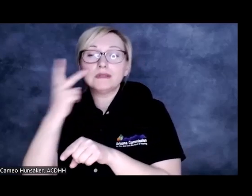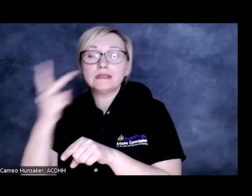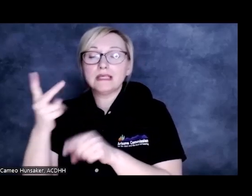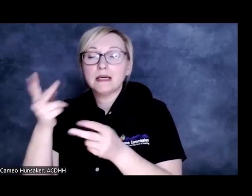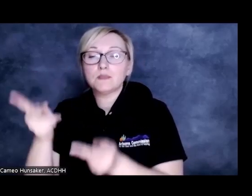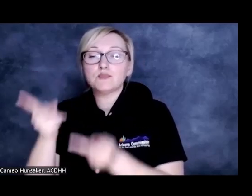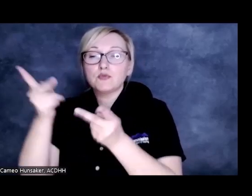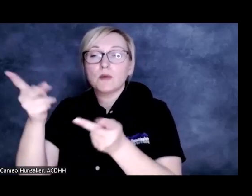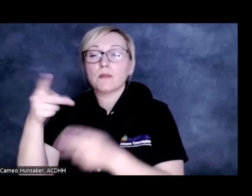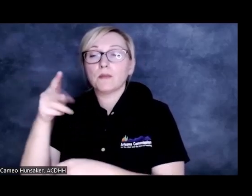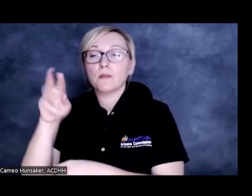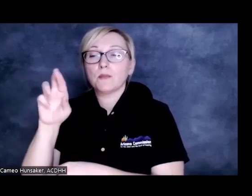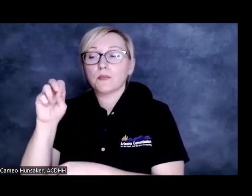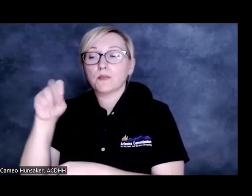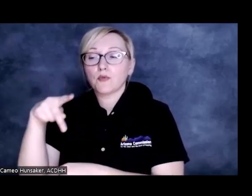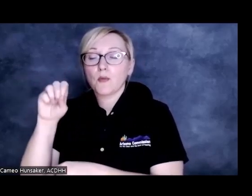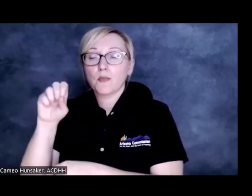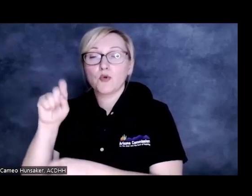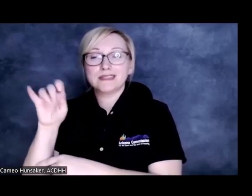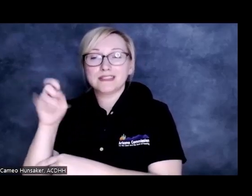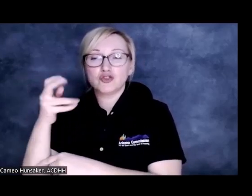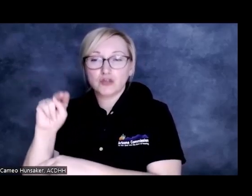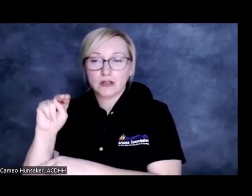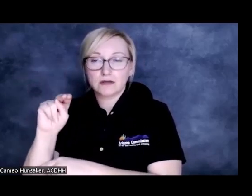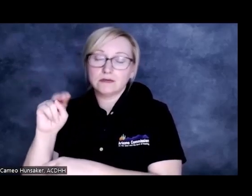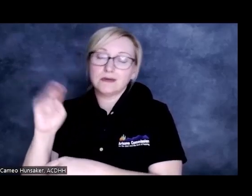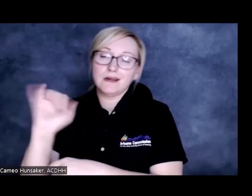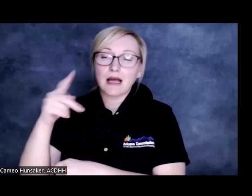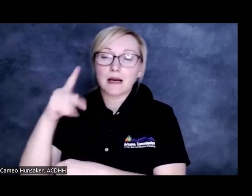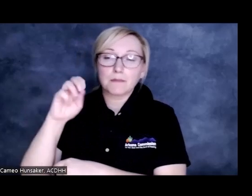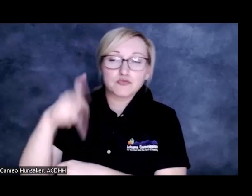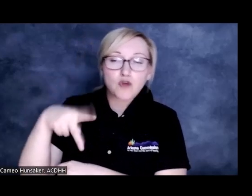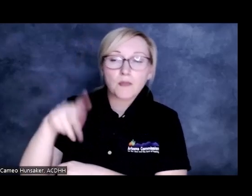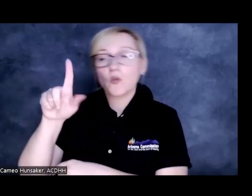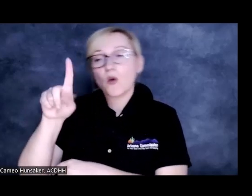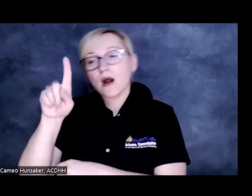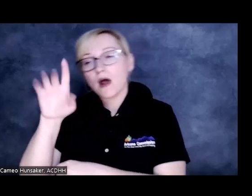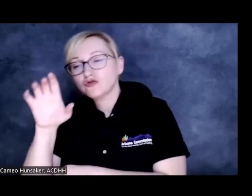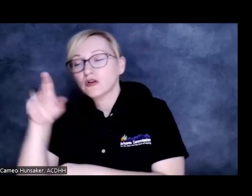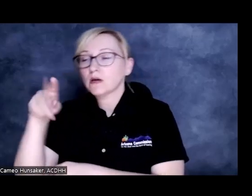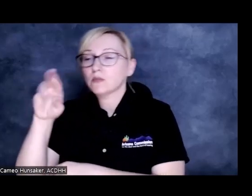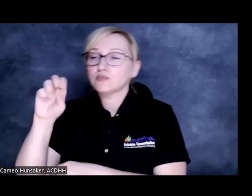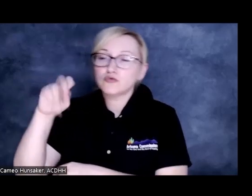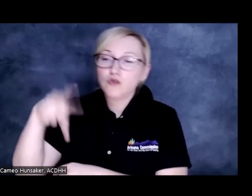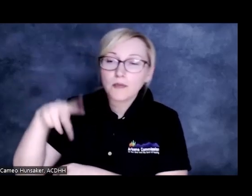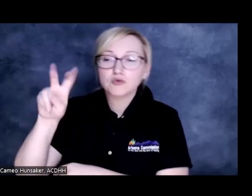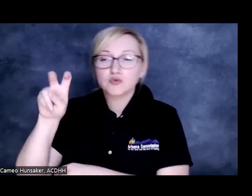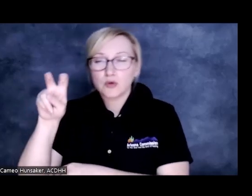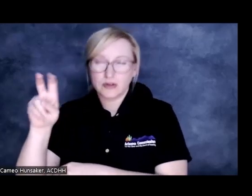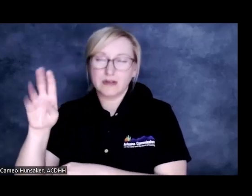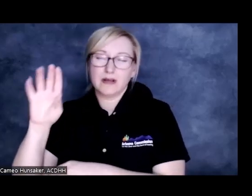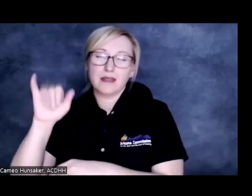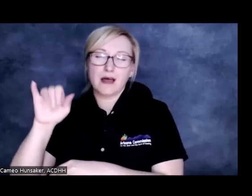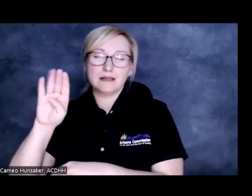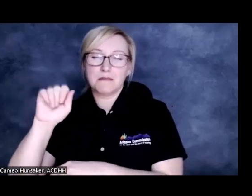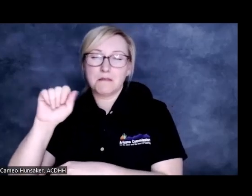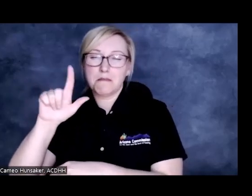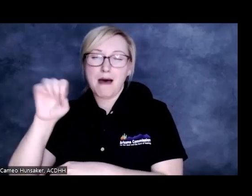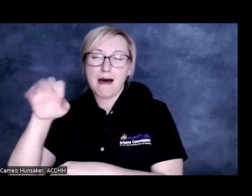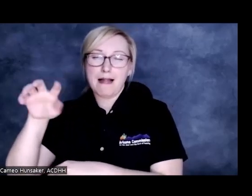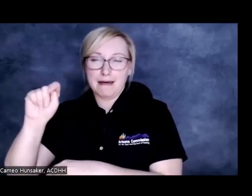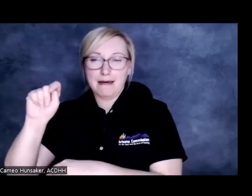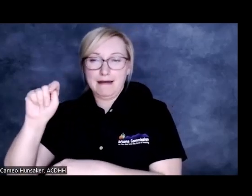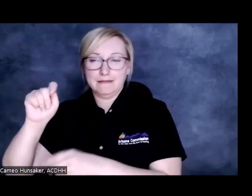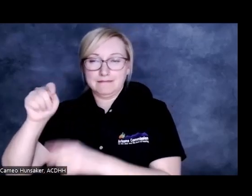So you'll see ballot measures like Proposition 100, Proposition 200. You'll see all of those ballot measures, too. And then you'll